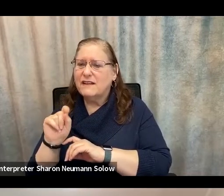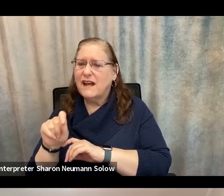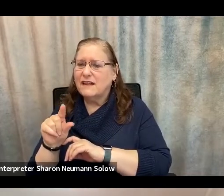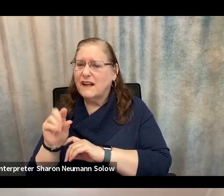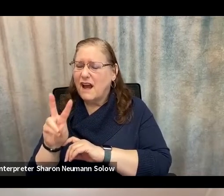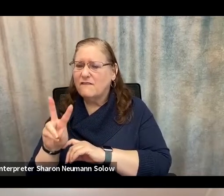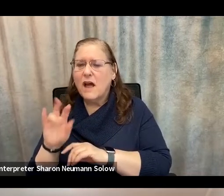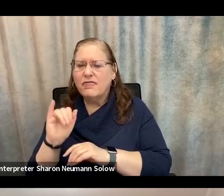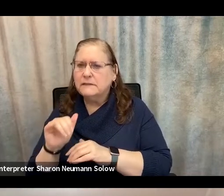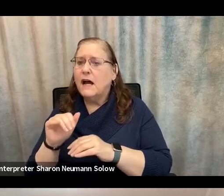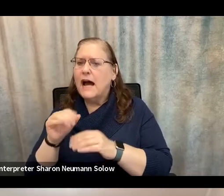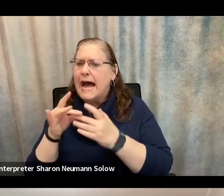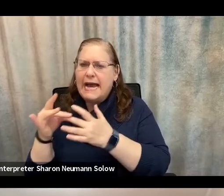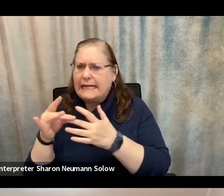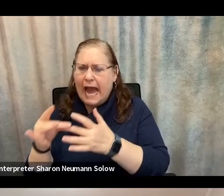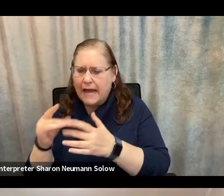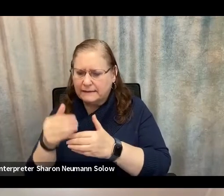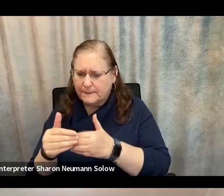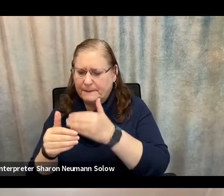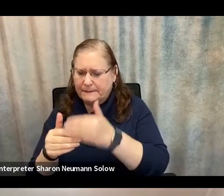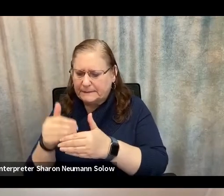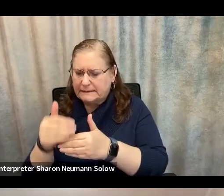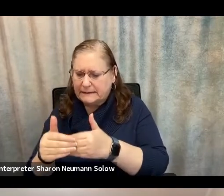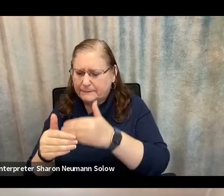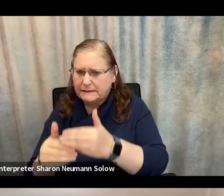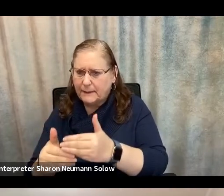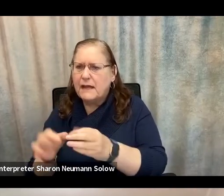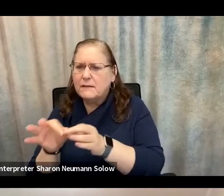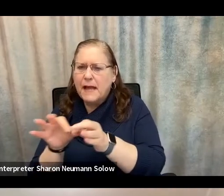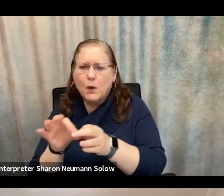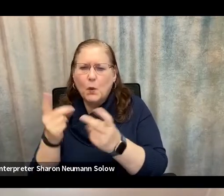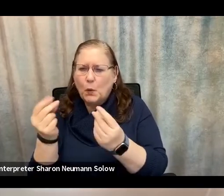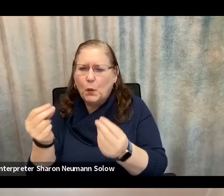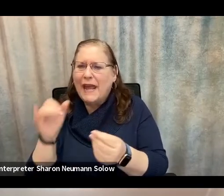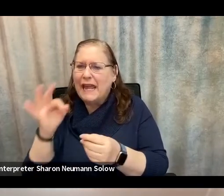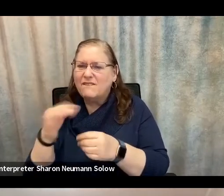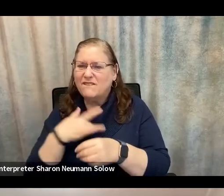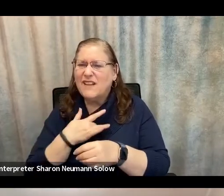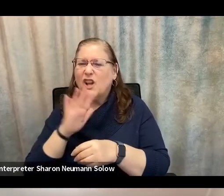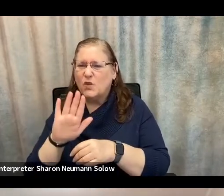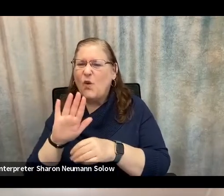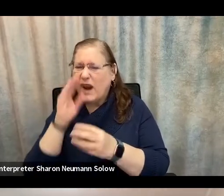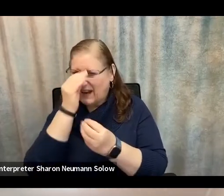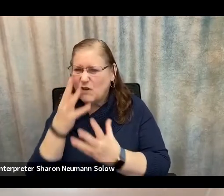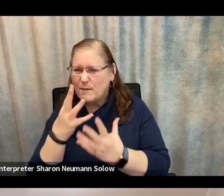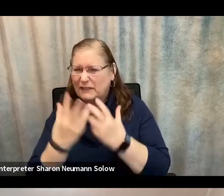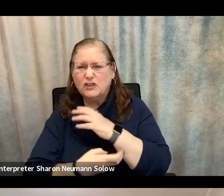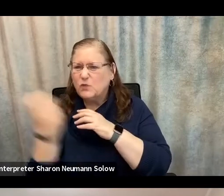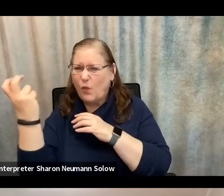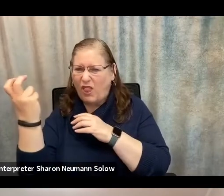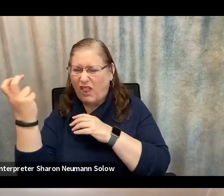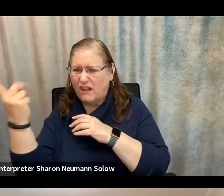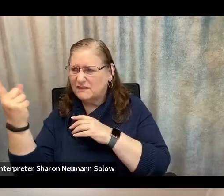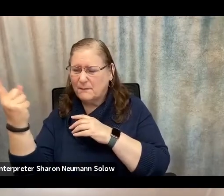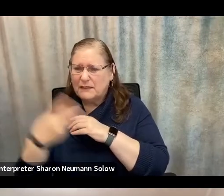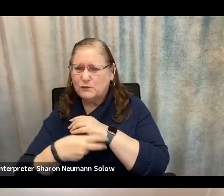for what to do if you think your information has been stolen. It tells you really, again, a great step